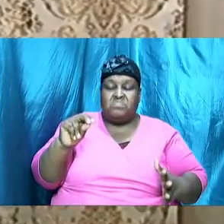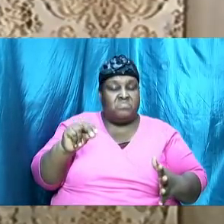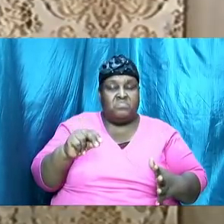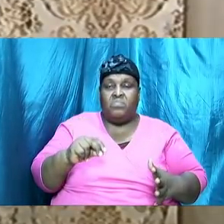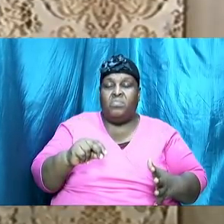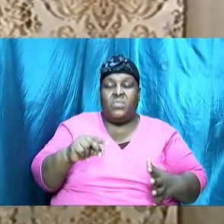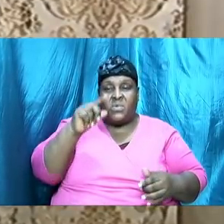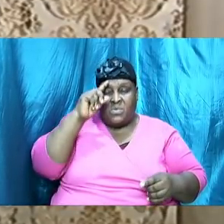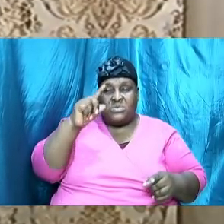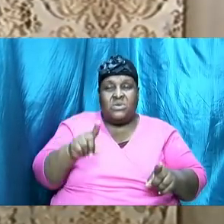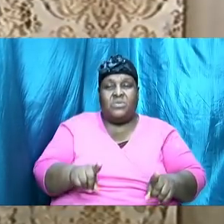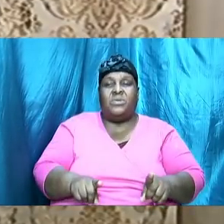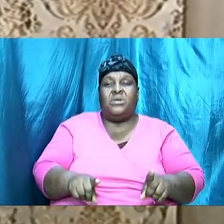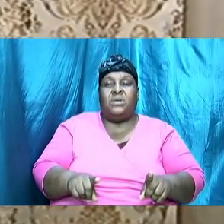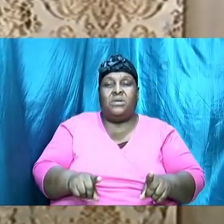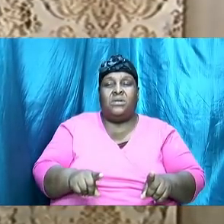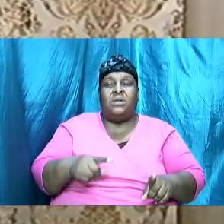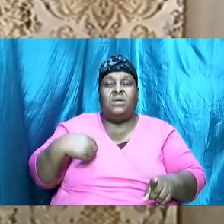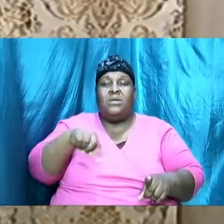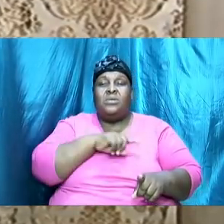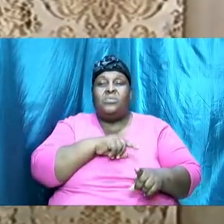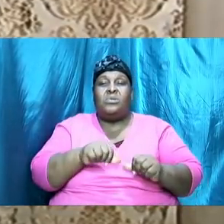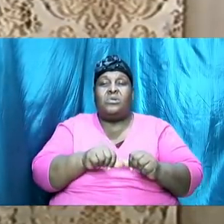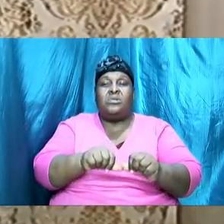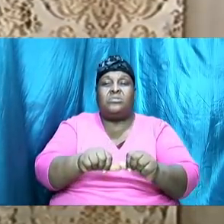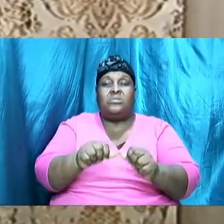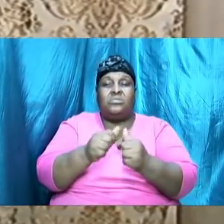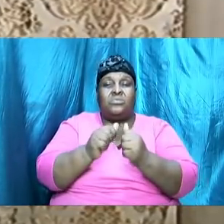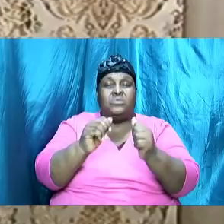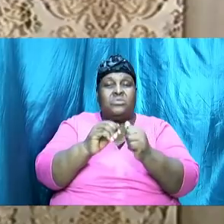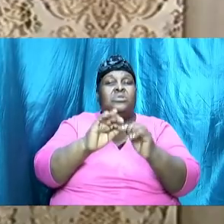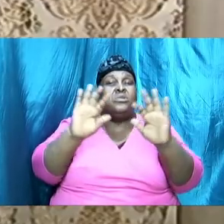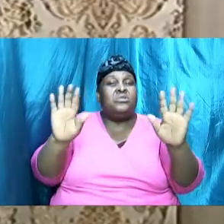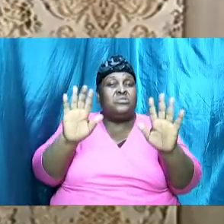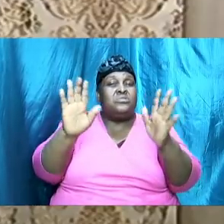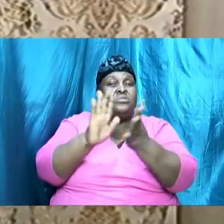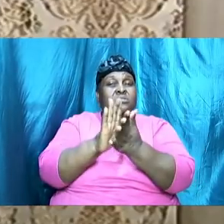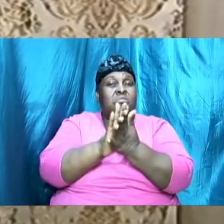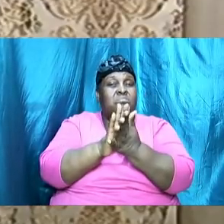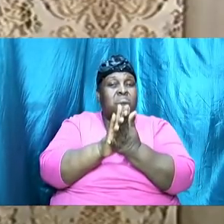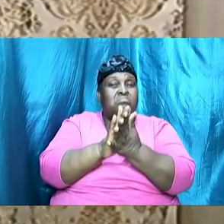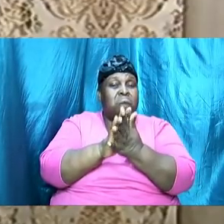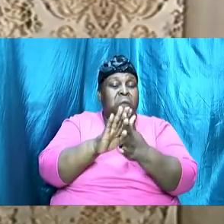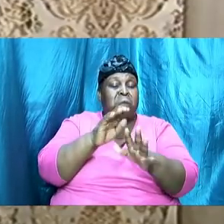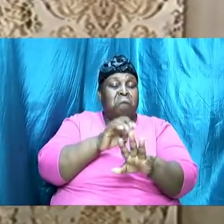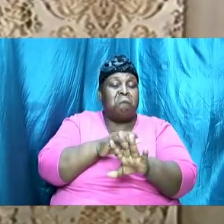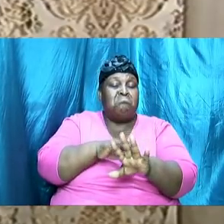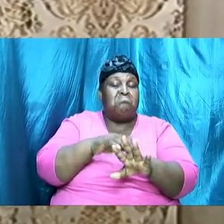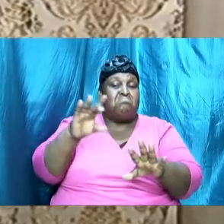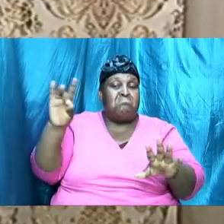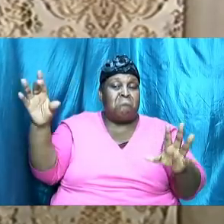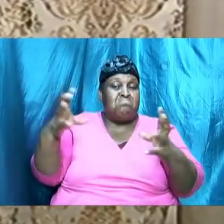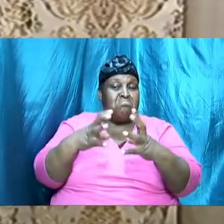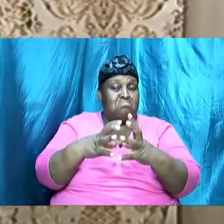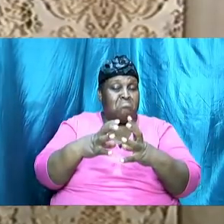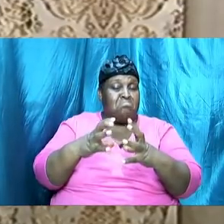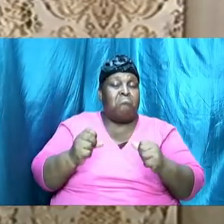that we will continue with Sunday school at 8 a.m. on Sunday morning